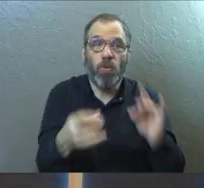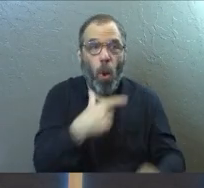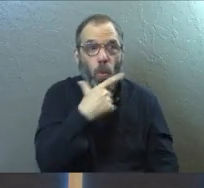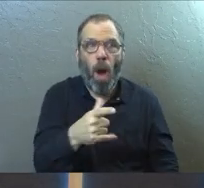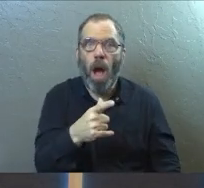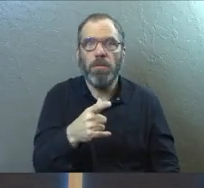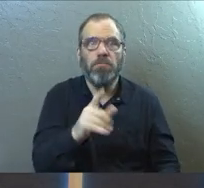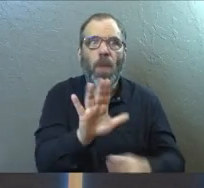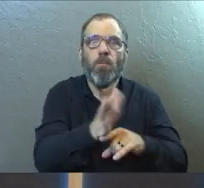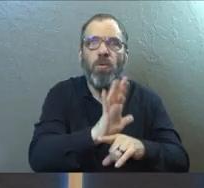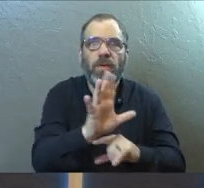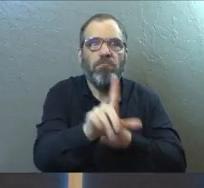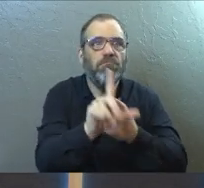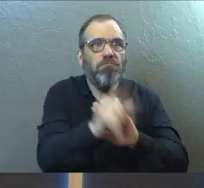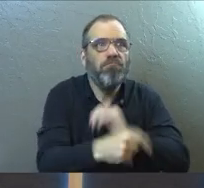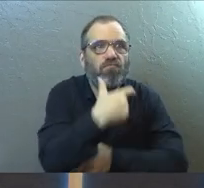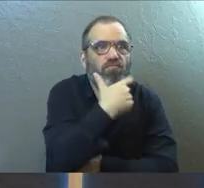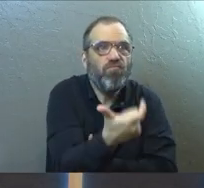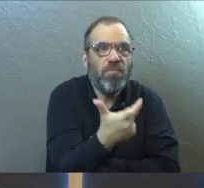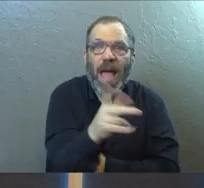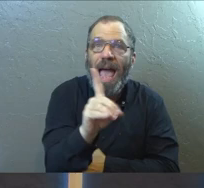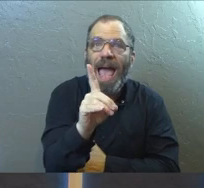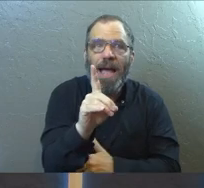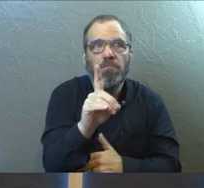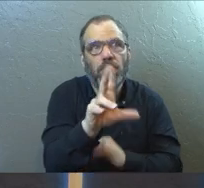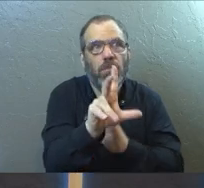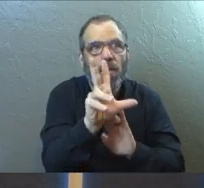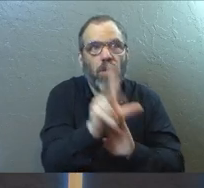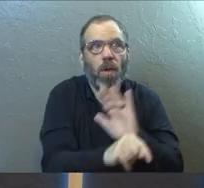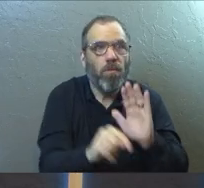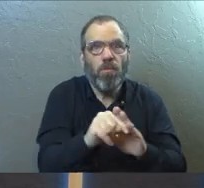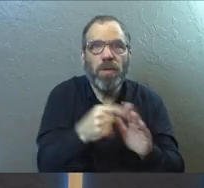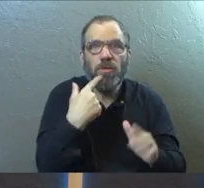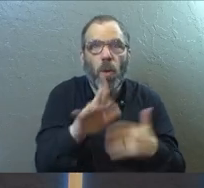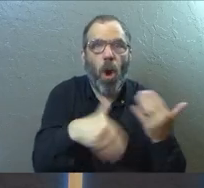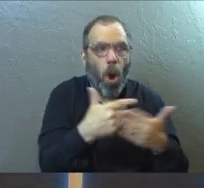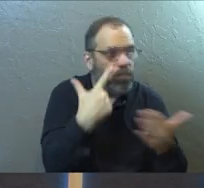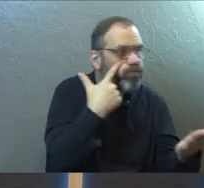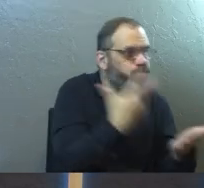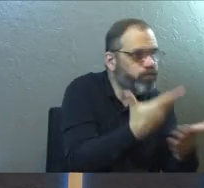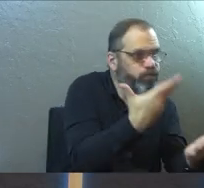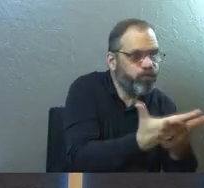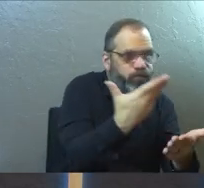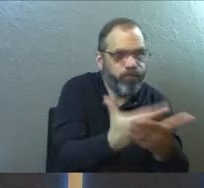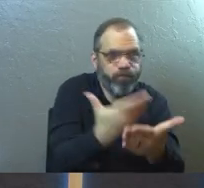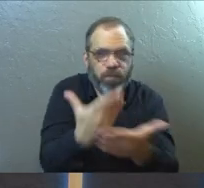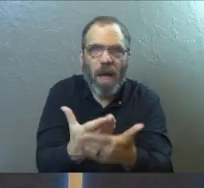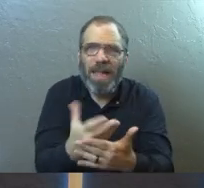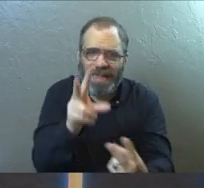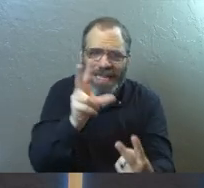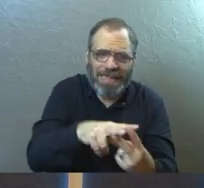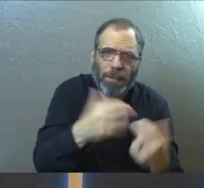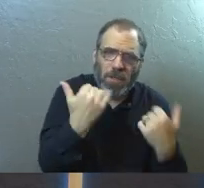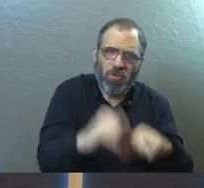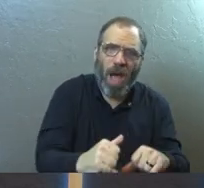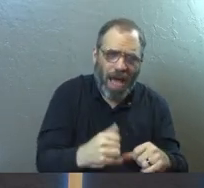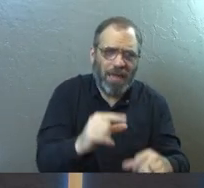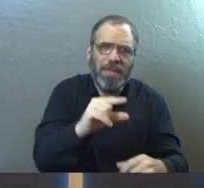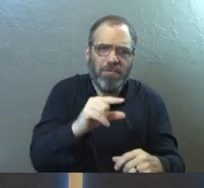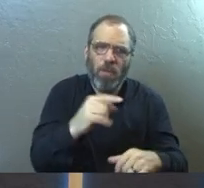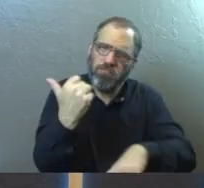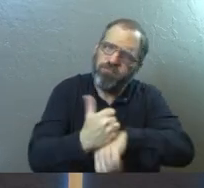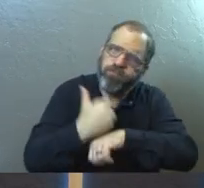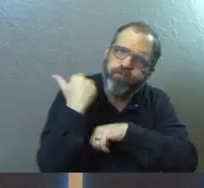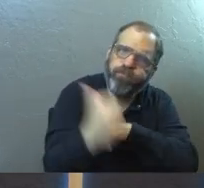us watch a documentary. And the documentary basically showed you all the evidence for why this one couple who was tried and convicted